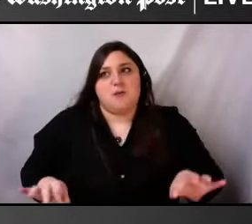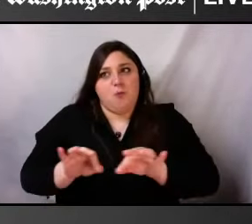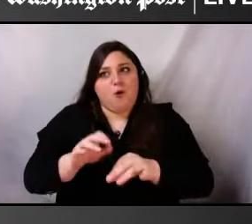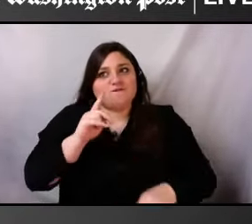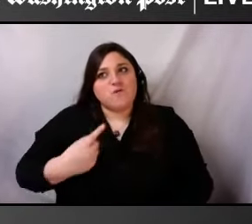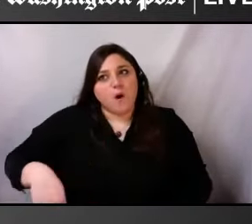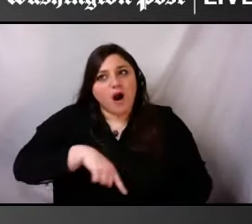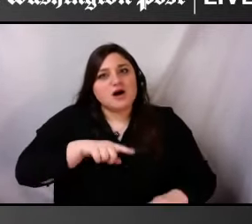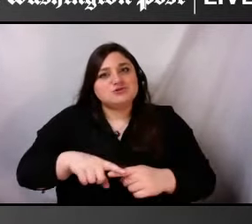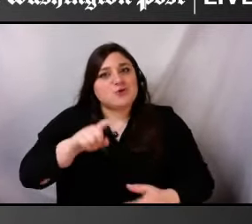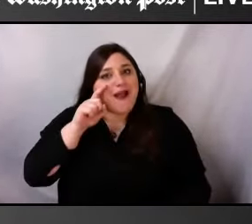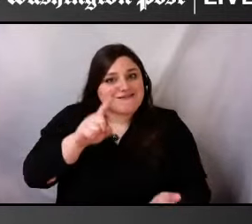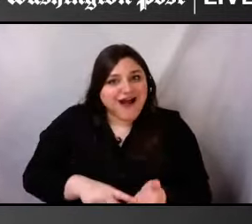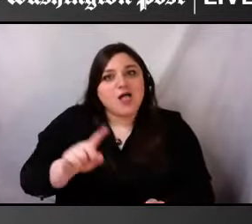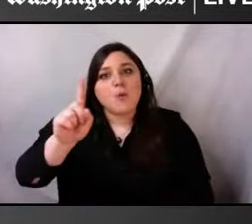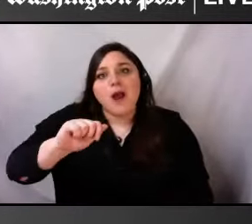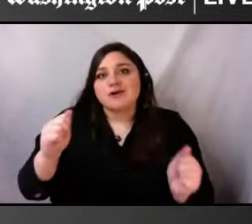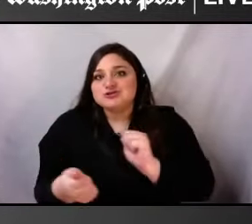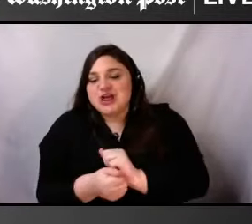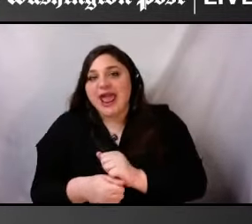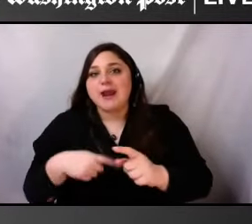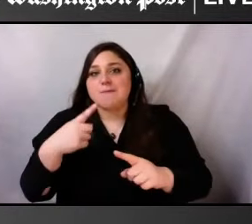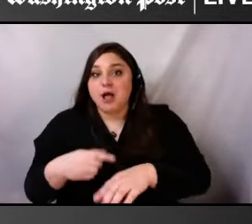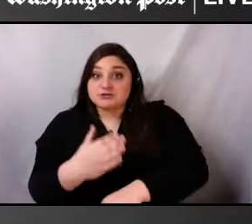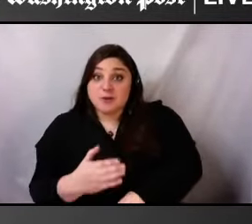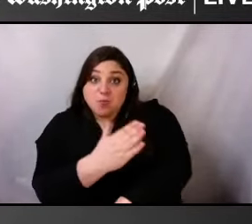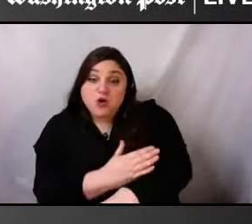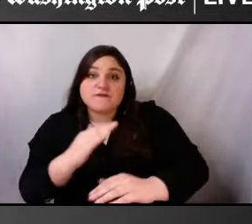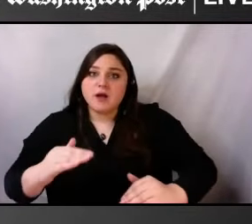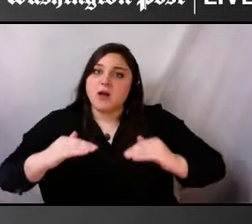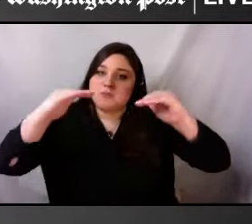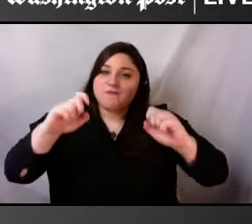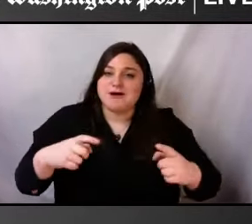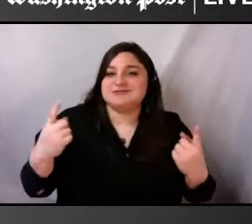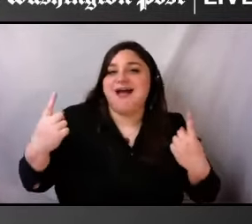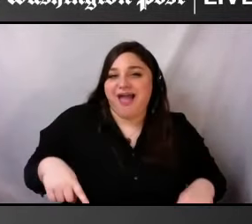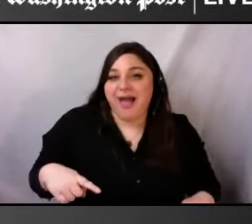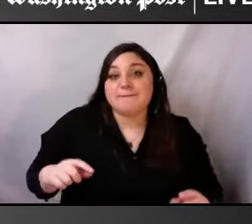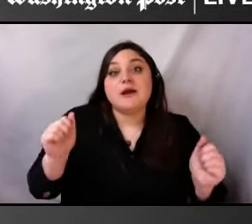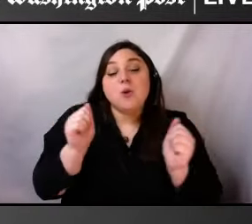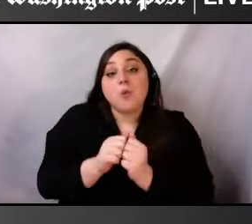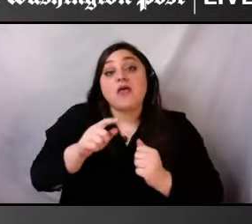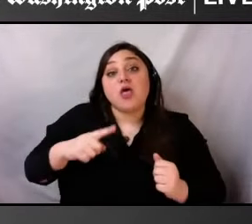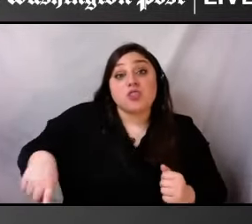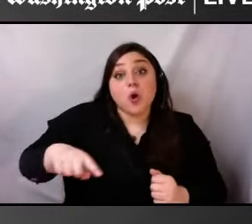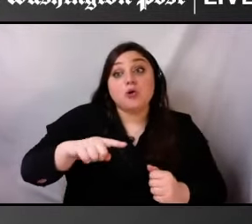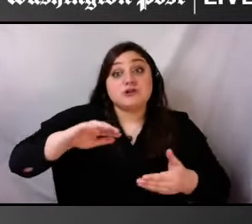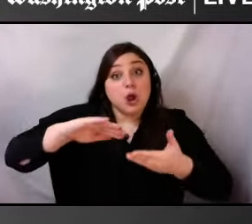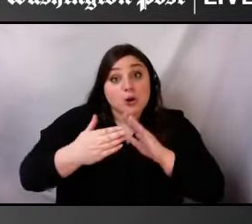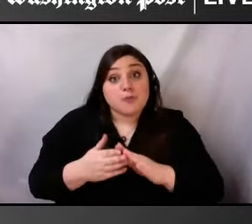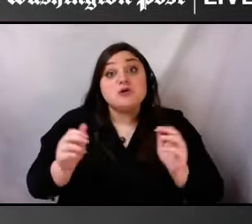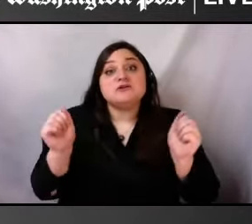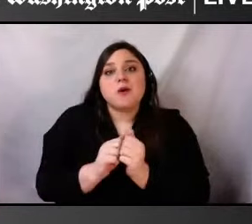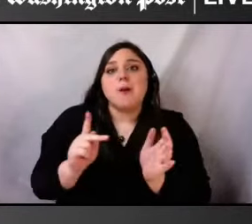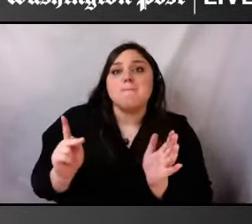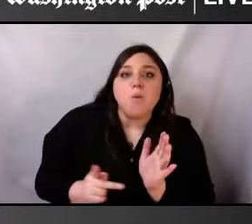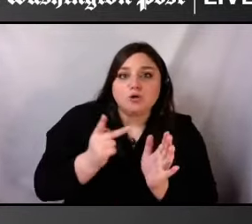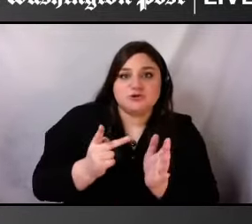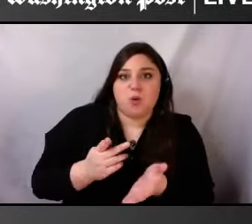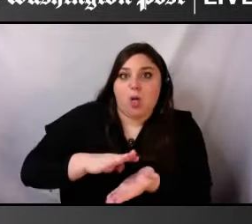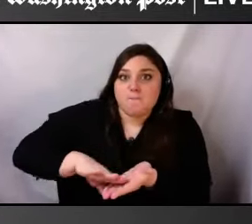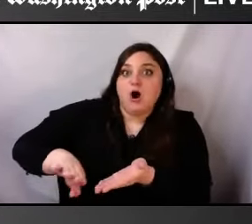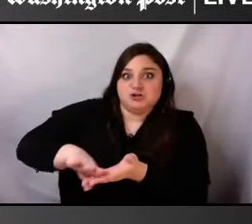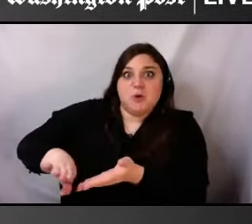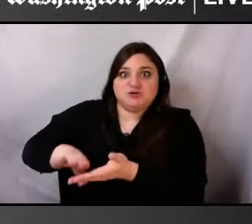to happen specifically when it comes to multiple, multiple marginalized communities, um, and so it's bringing together the